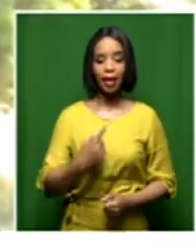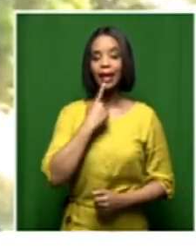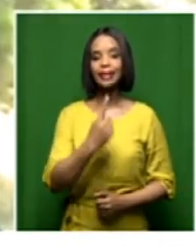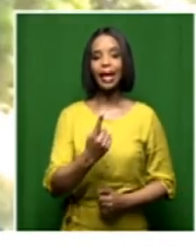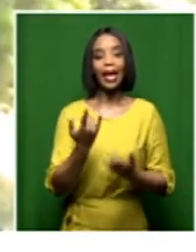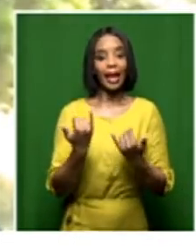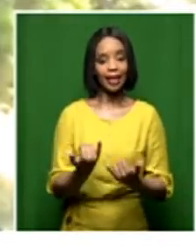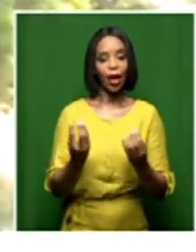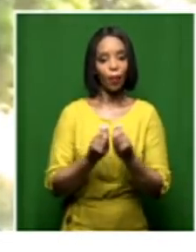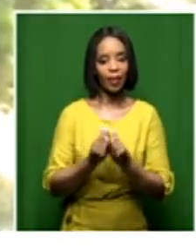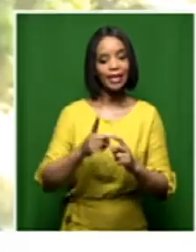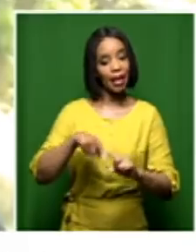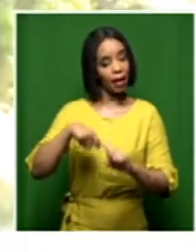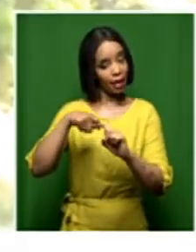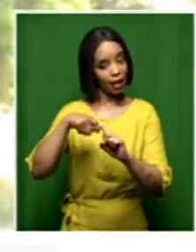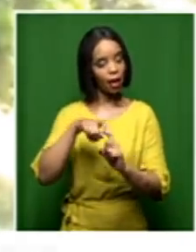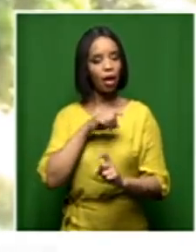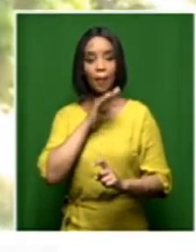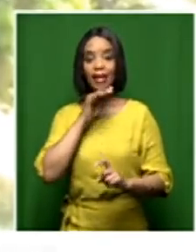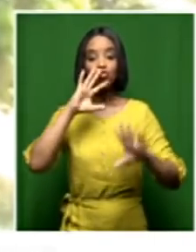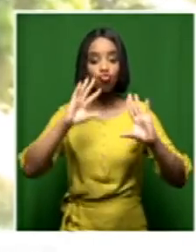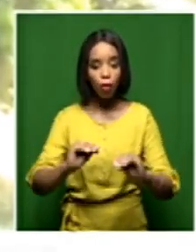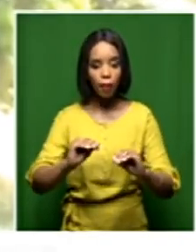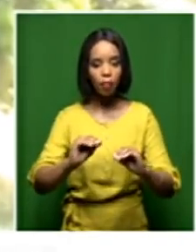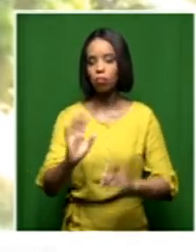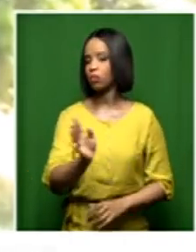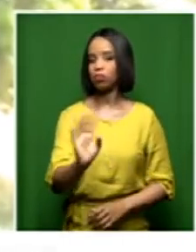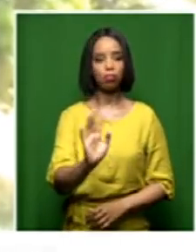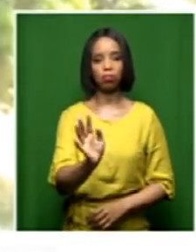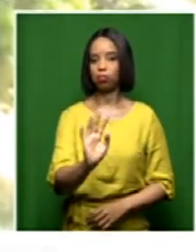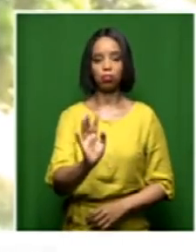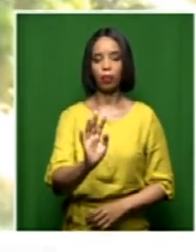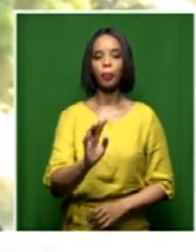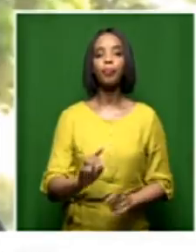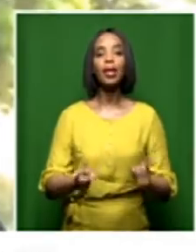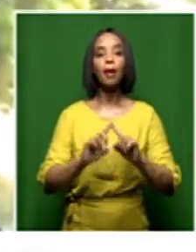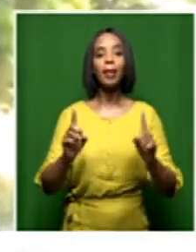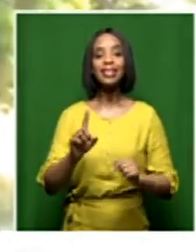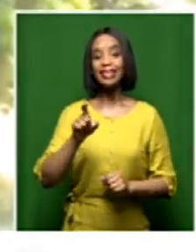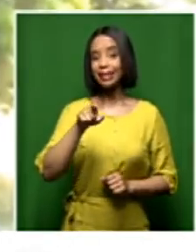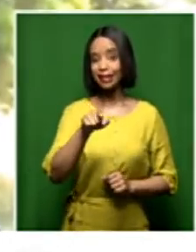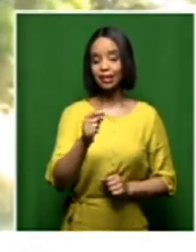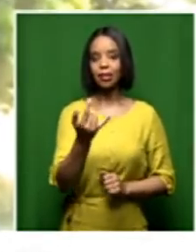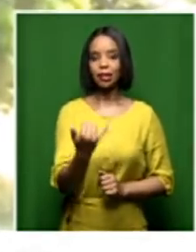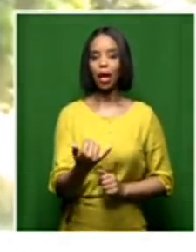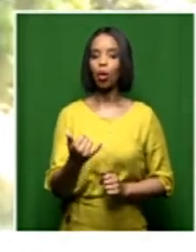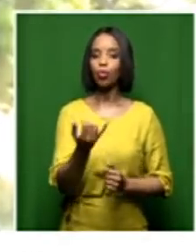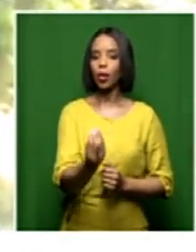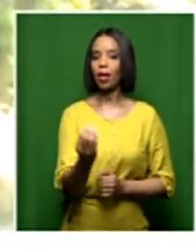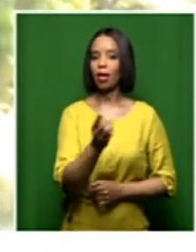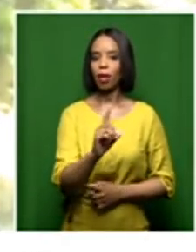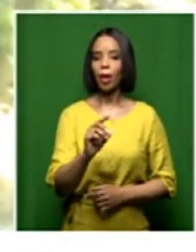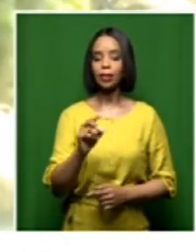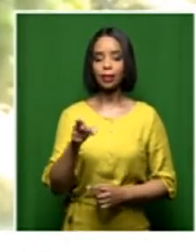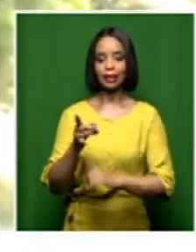things would have stopped. So, it helped in that regard. And what you have now is an institution